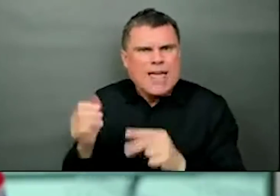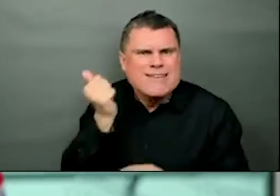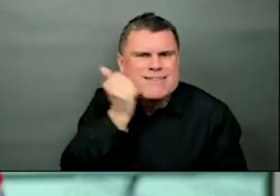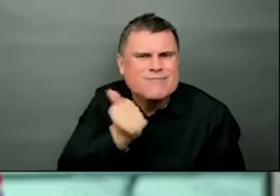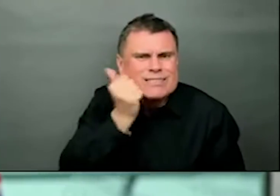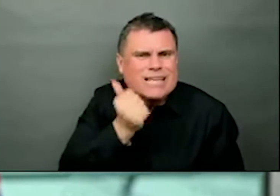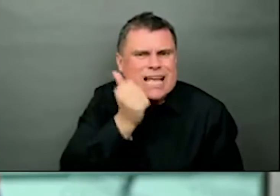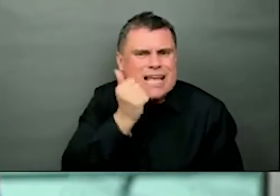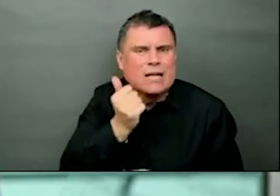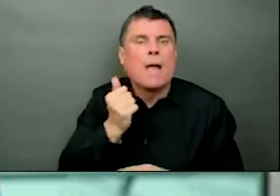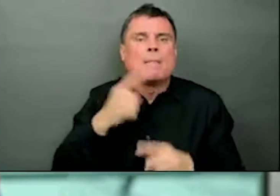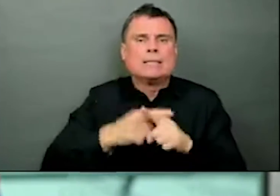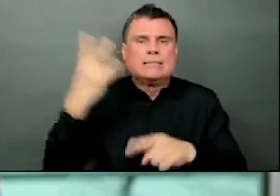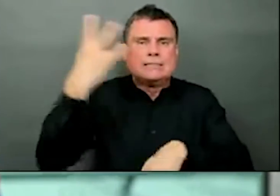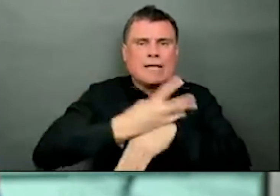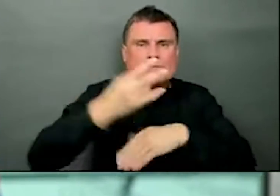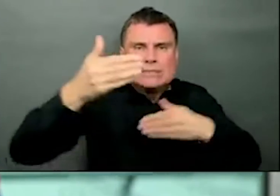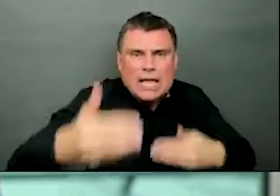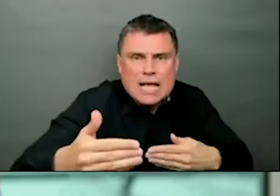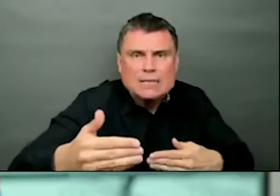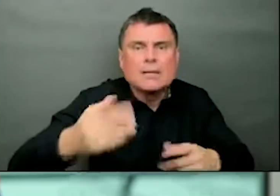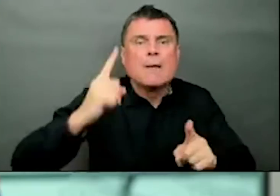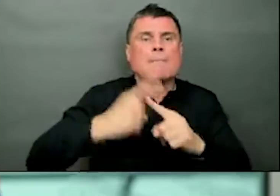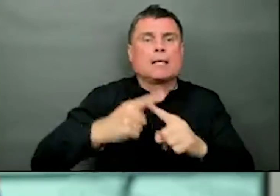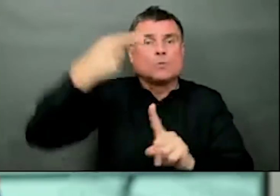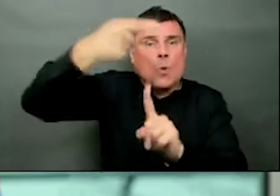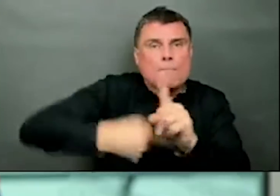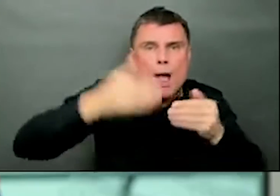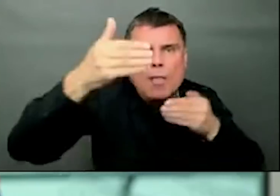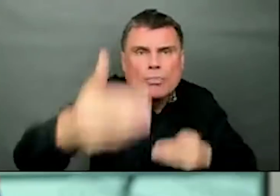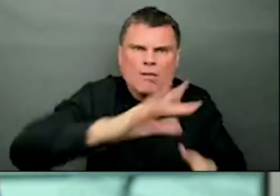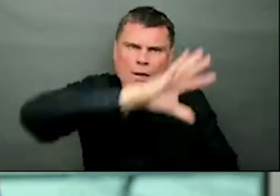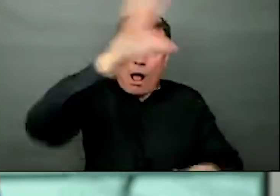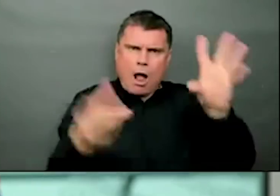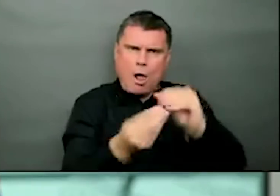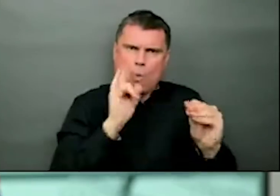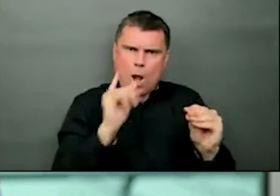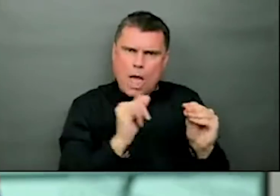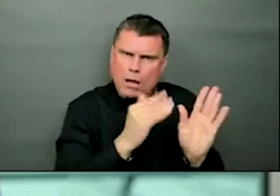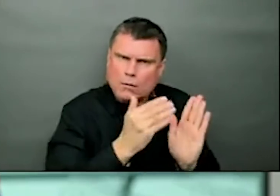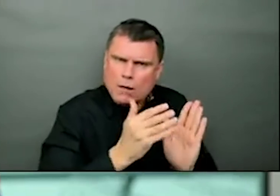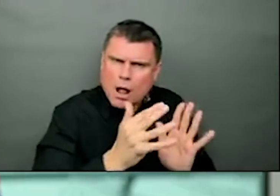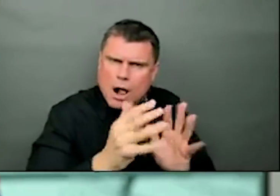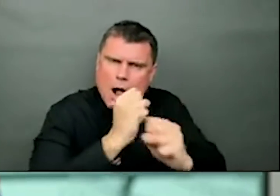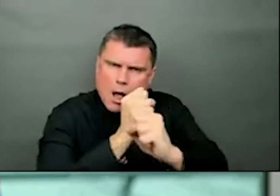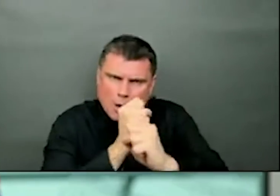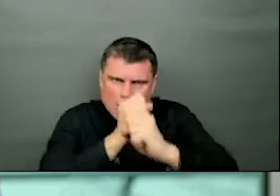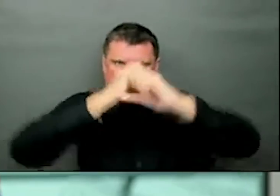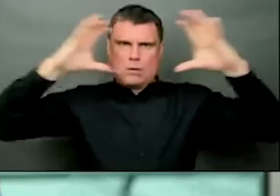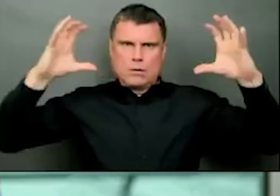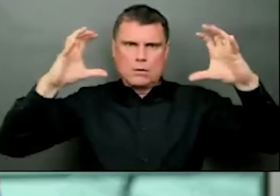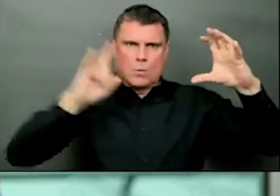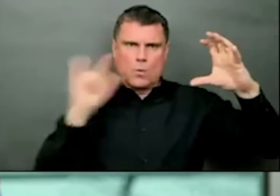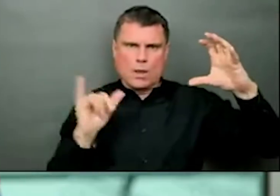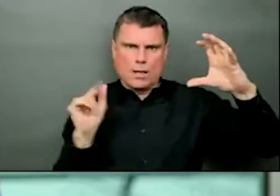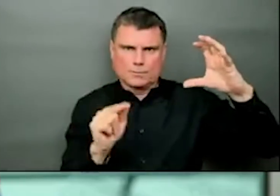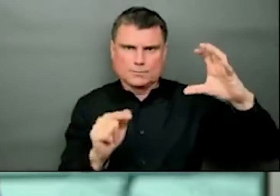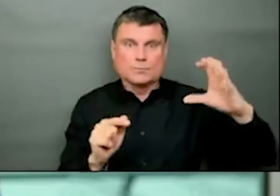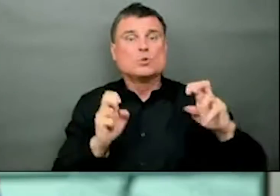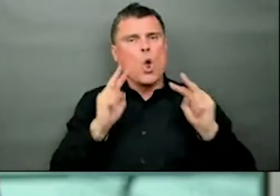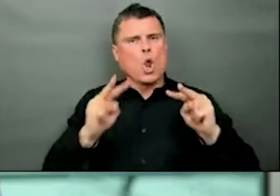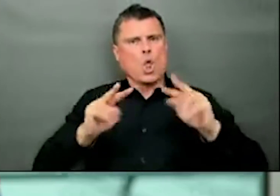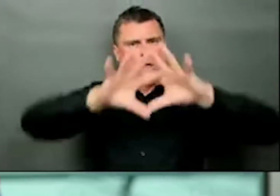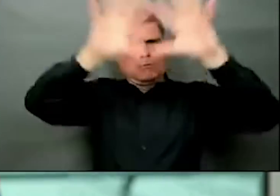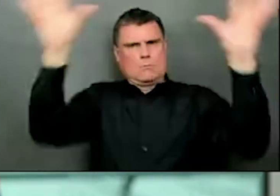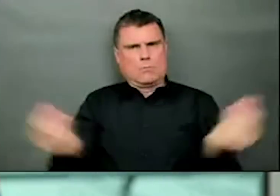trending down around the province. In the last two weeks we started to see that move above the level of one. And what that